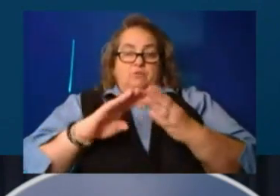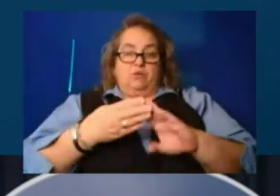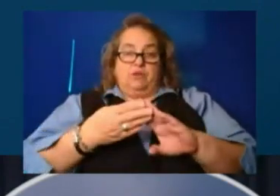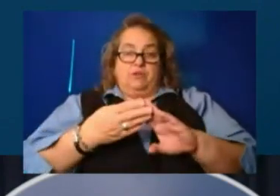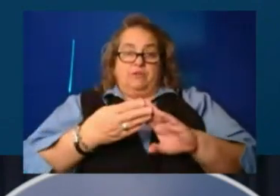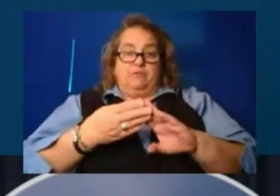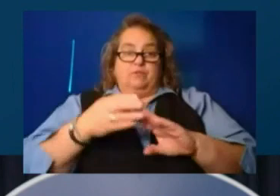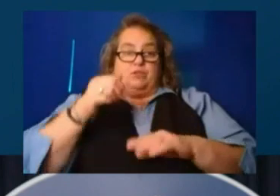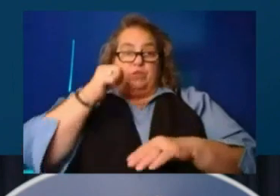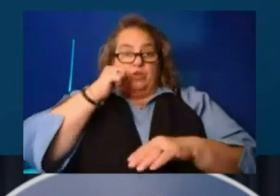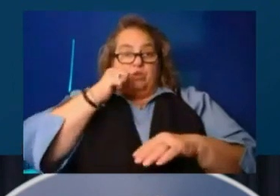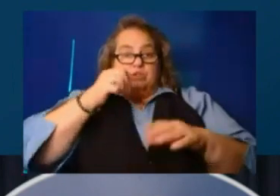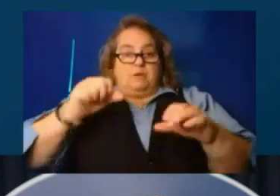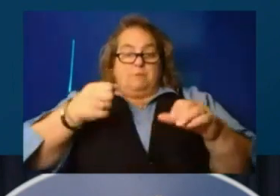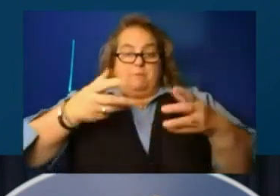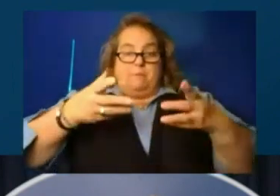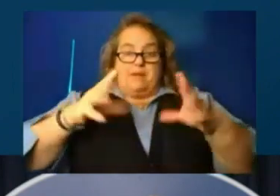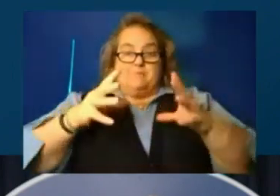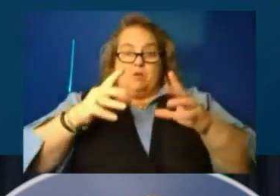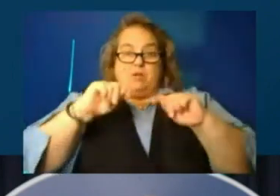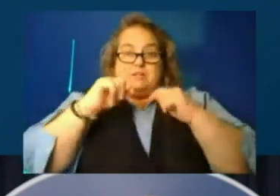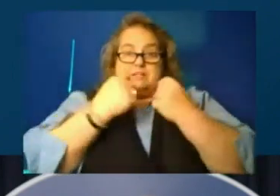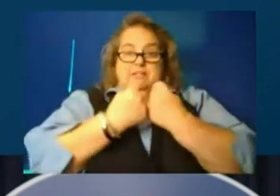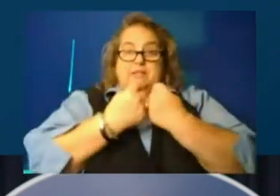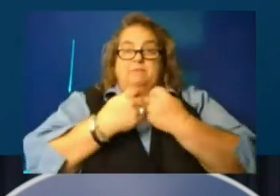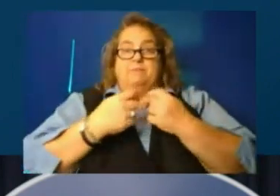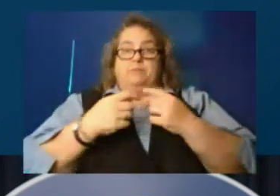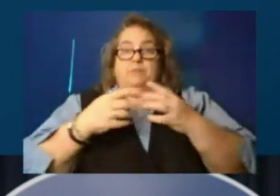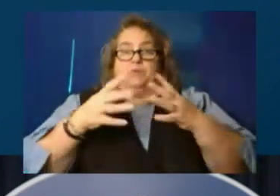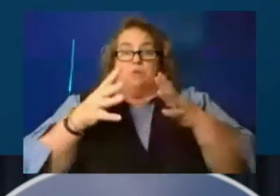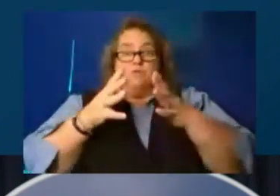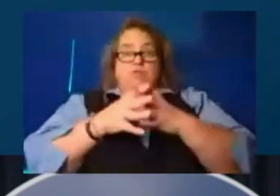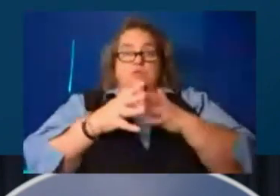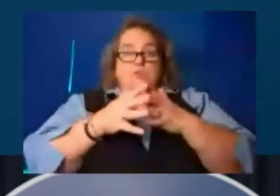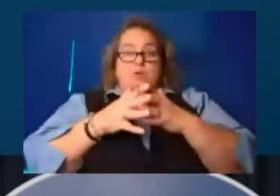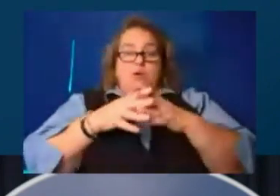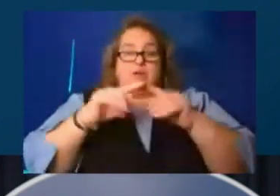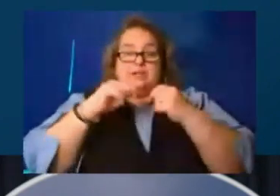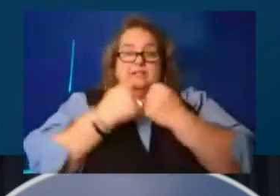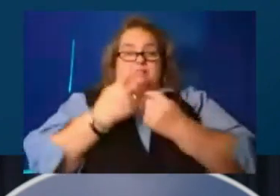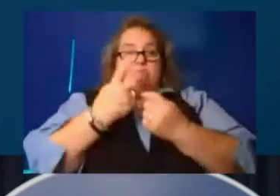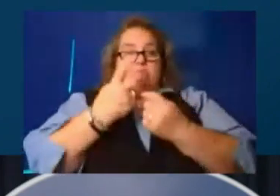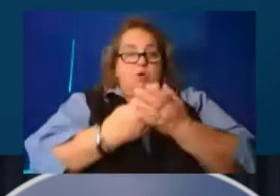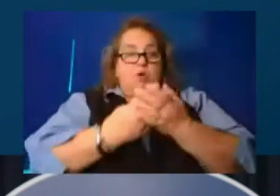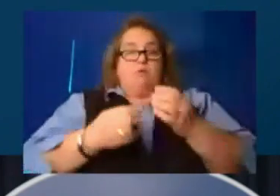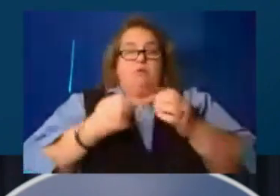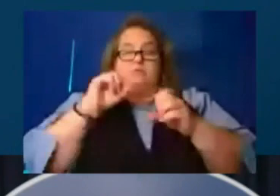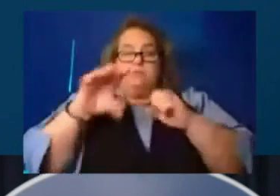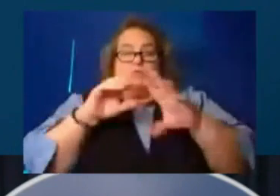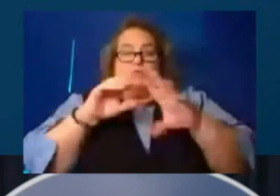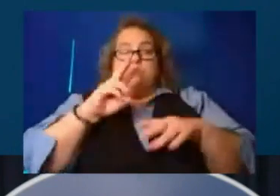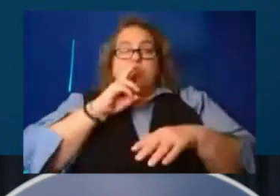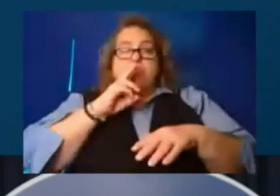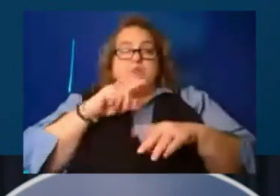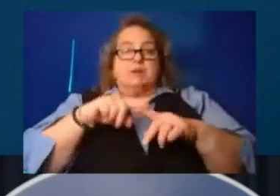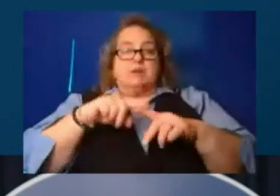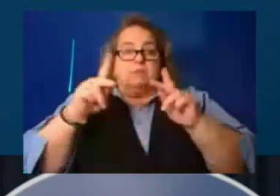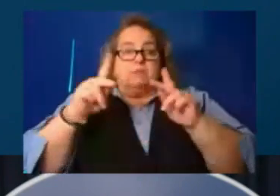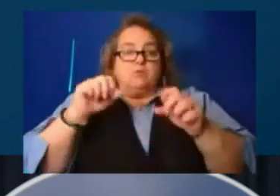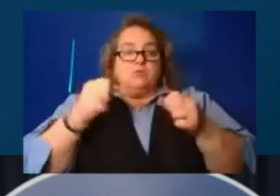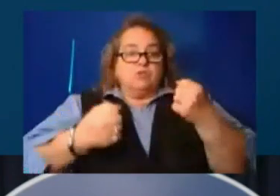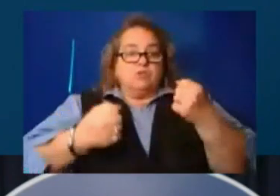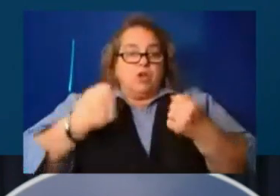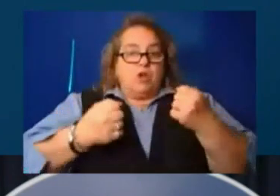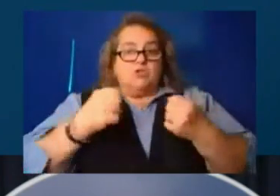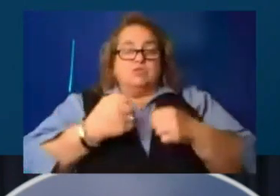team and the football team both there putting water in people's cars, making sure everybody had a